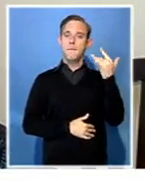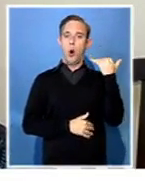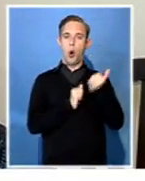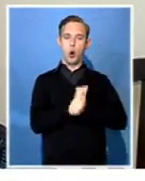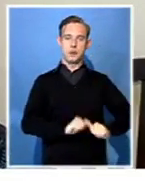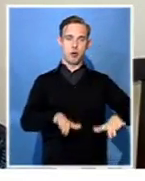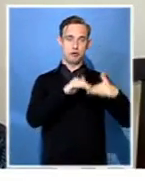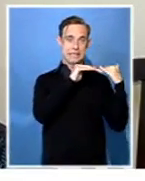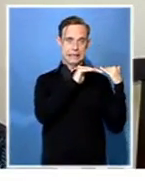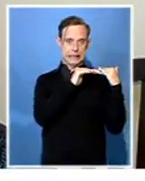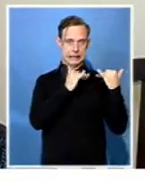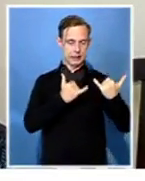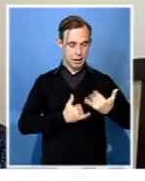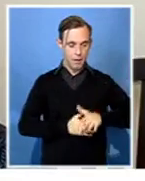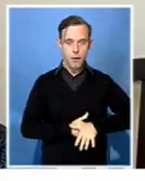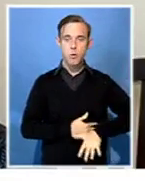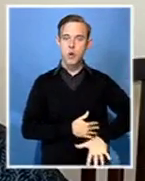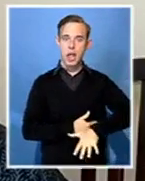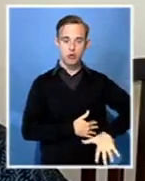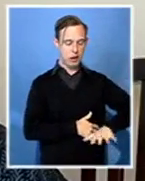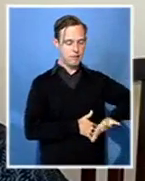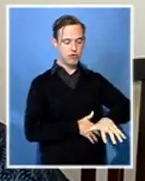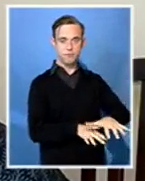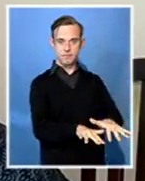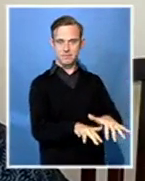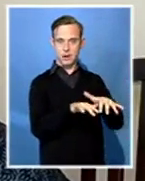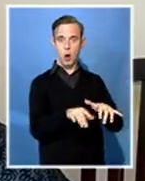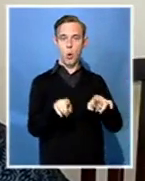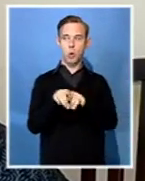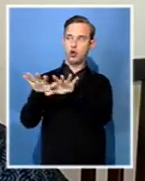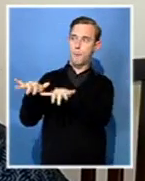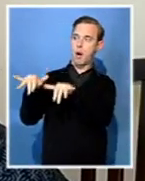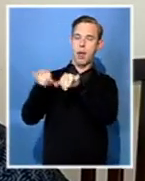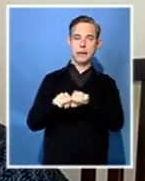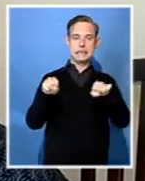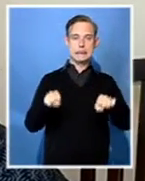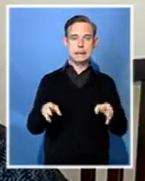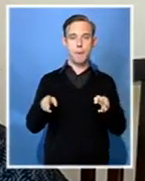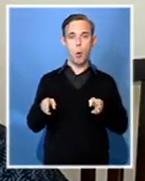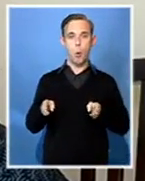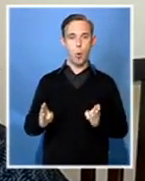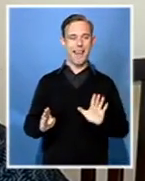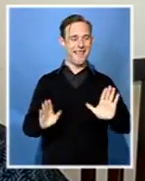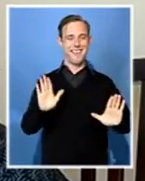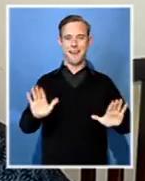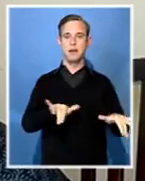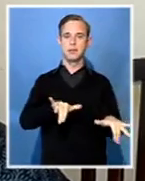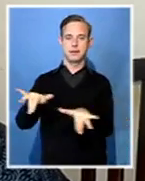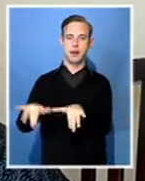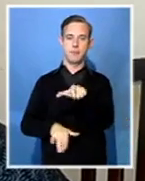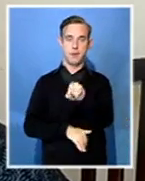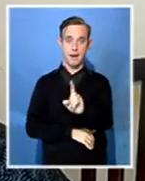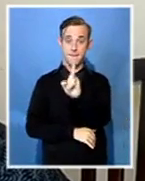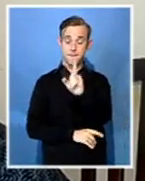just like parliament and the provincial legislatures. So, while any motion to formally remove the mayor